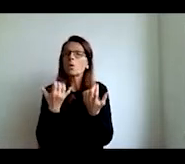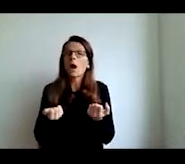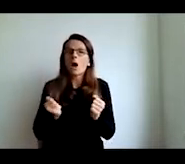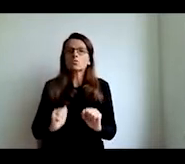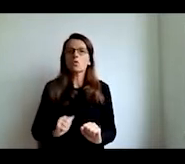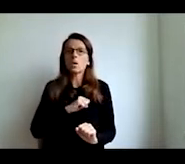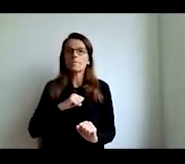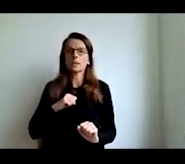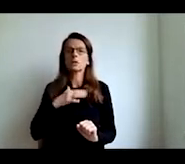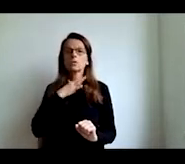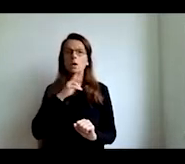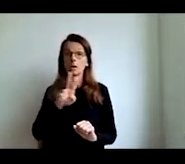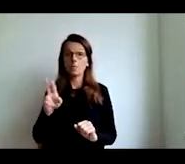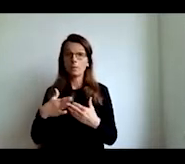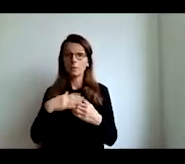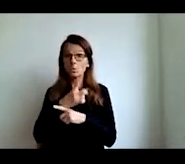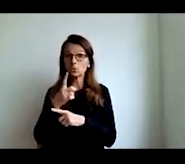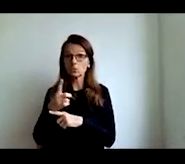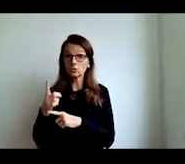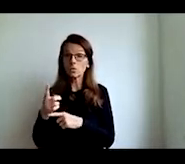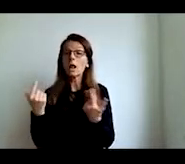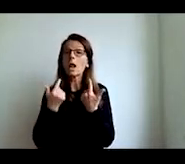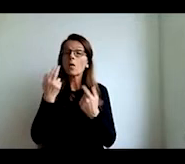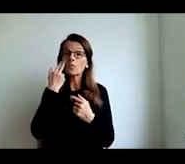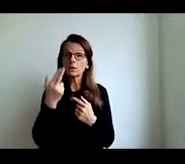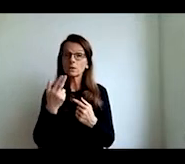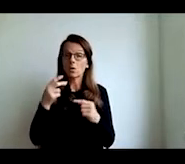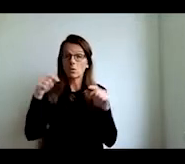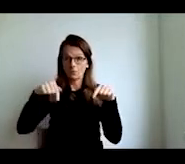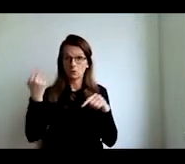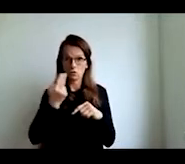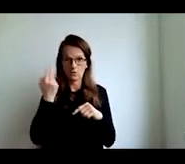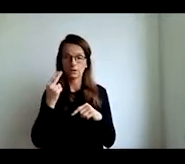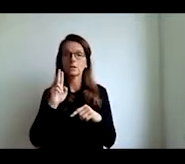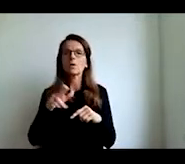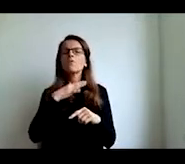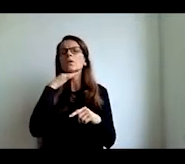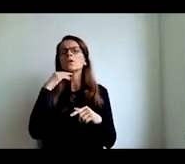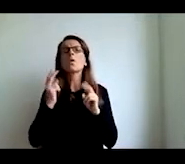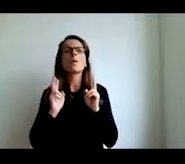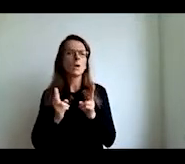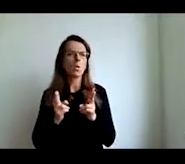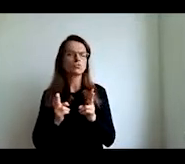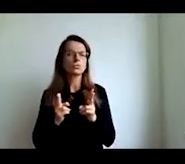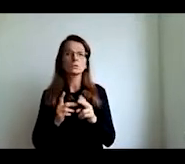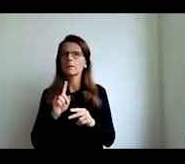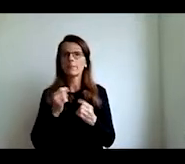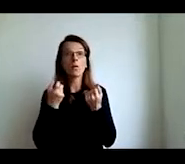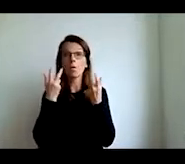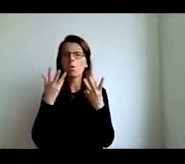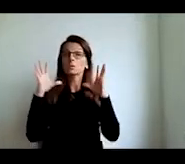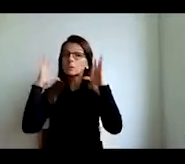decisions there is a lot of possibility in Slovenia not as much as in the Netherlands or the Czech Republic or England but quite a lot